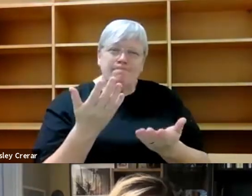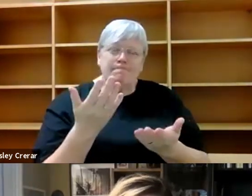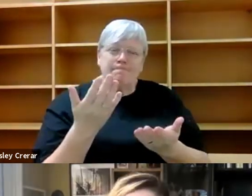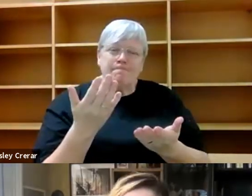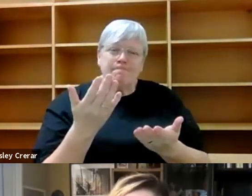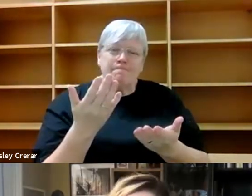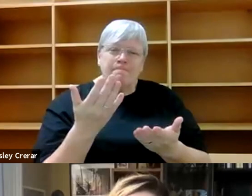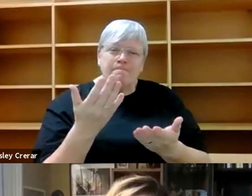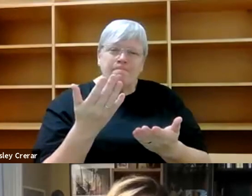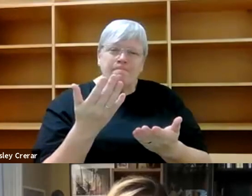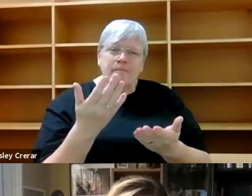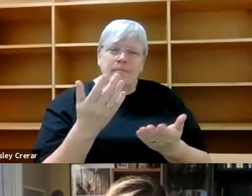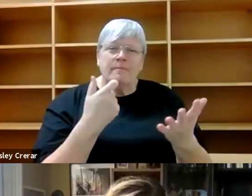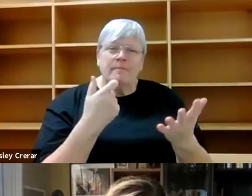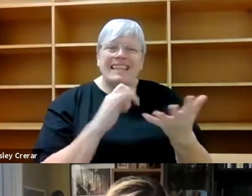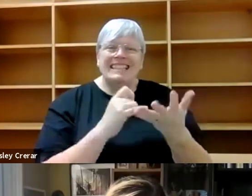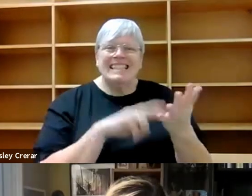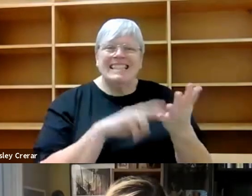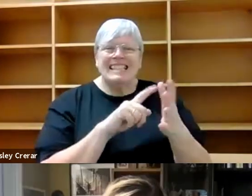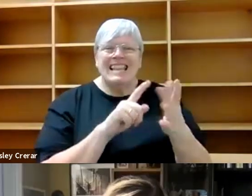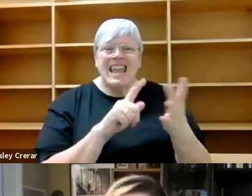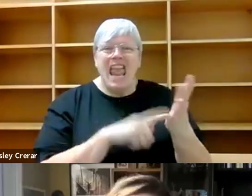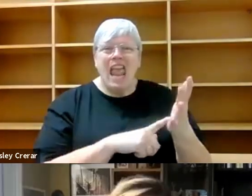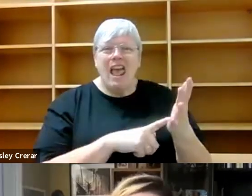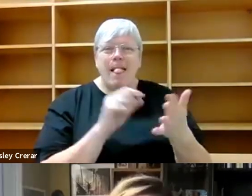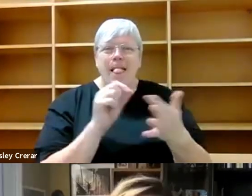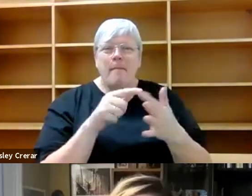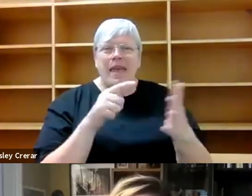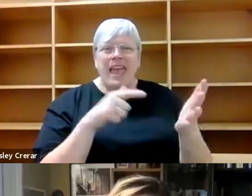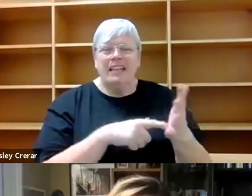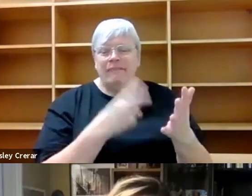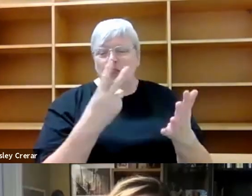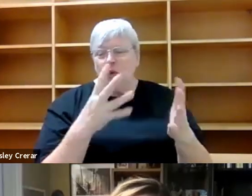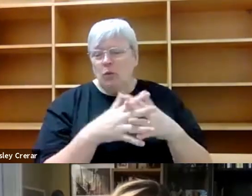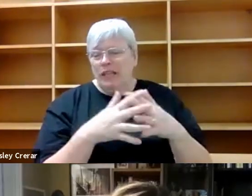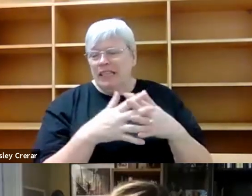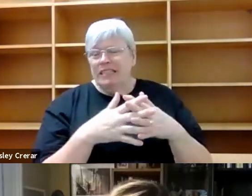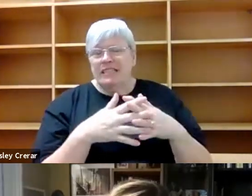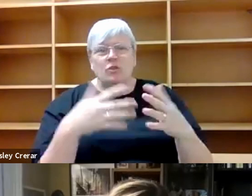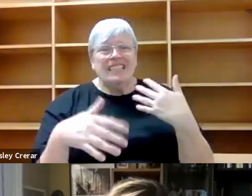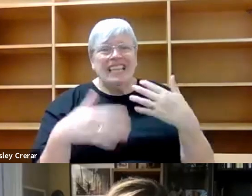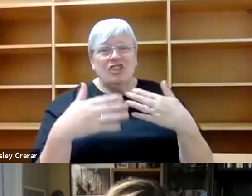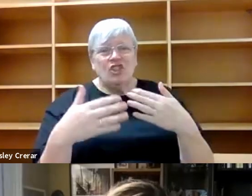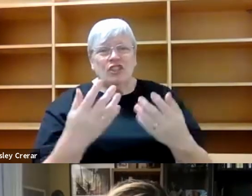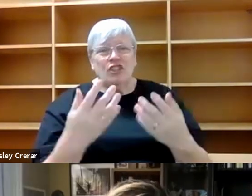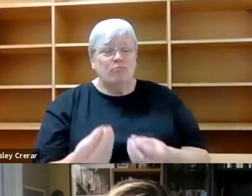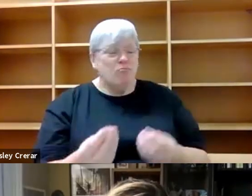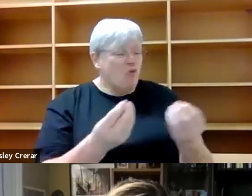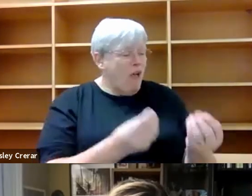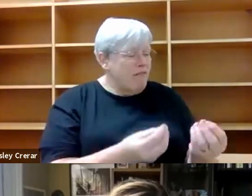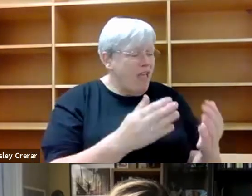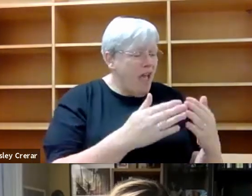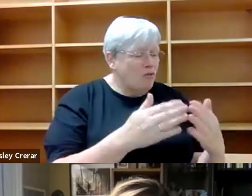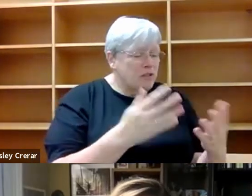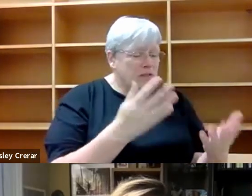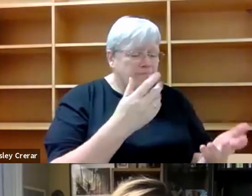because it was injured and I let it, I brought it in for its shell to heal, which it did. And then I re-released it and I used to sit and listen and hear him eating